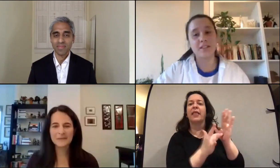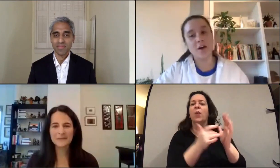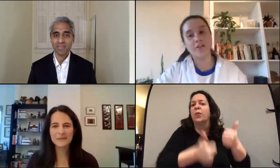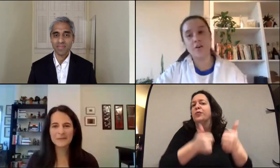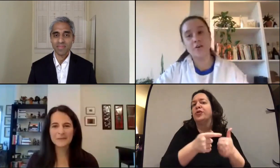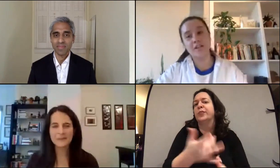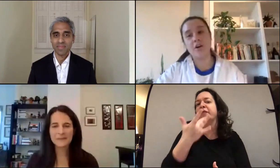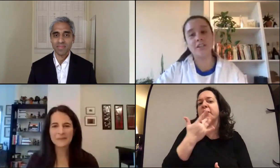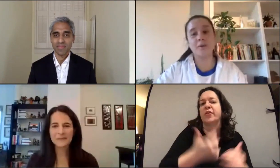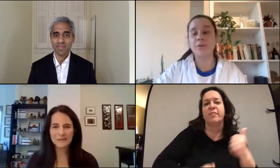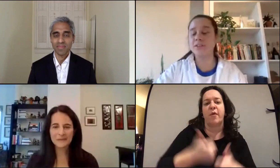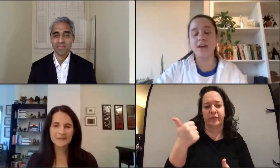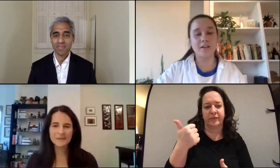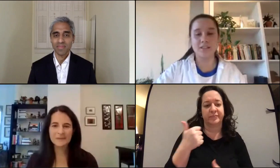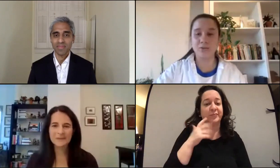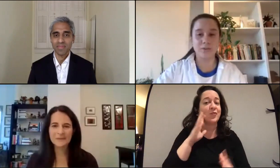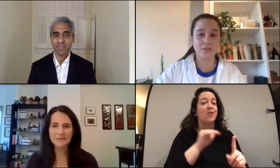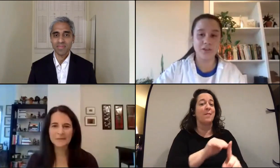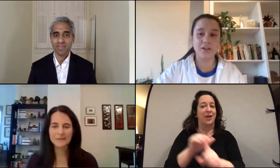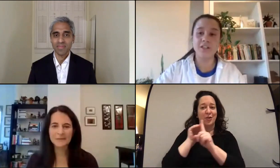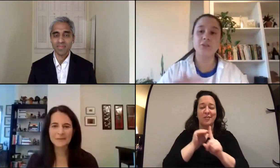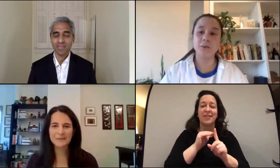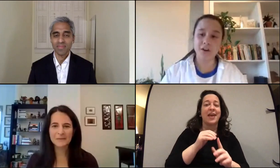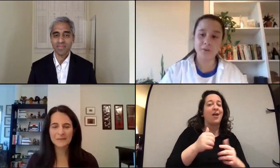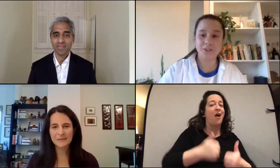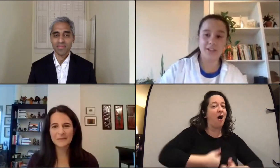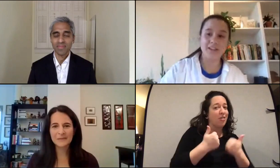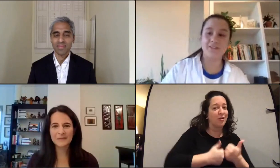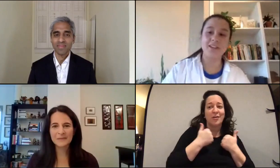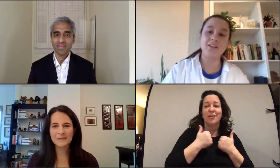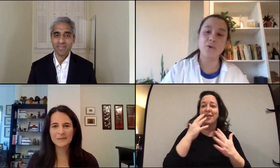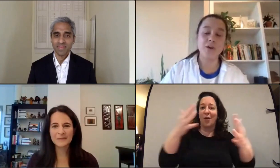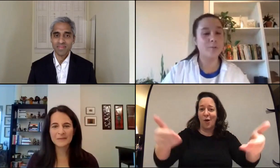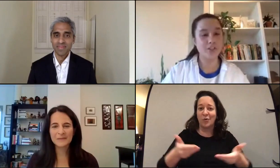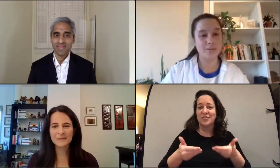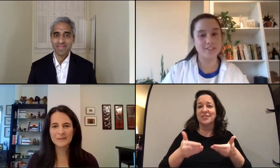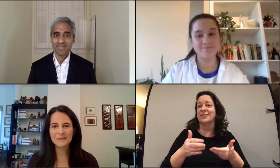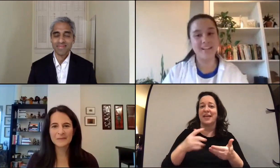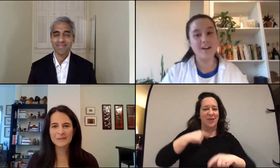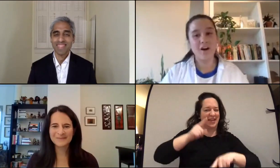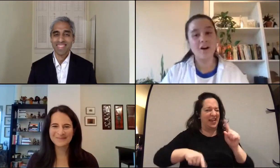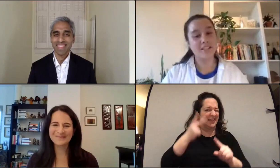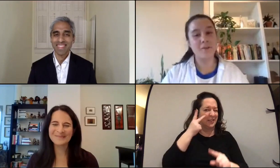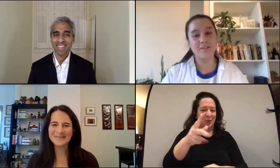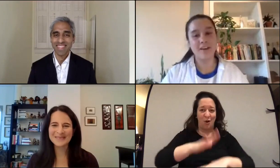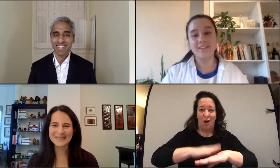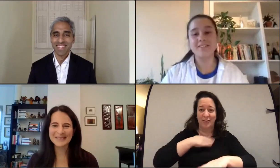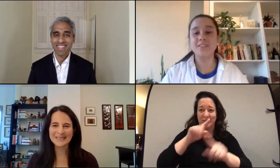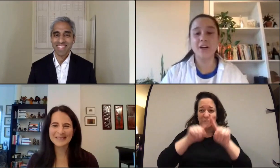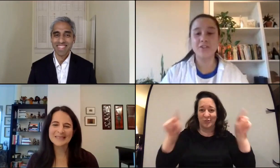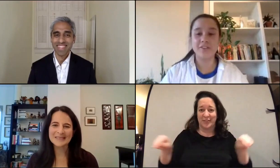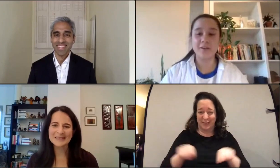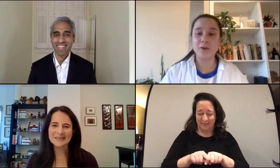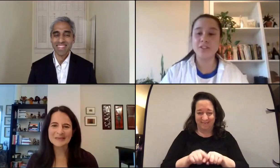events the author host and audience members cannot see you to the screen so we welcome you tonight even in your pajamas. On to the main event